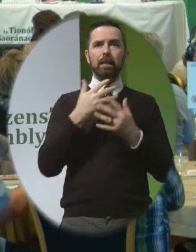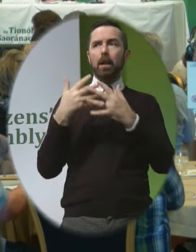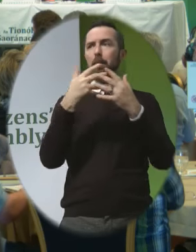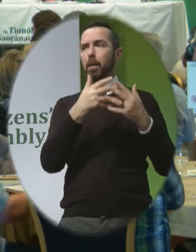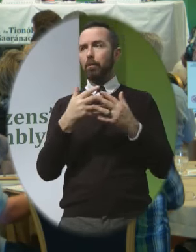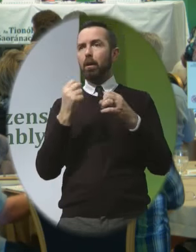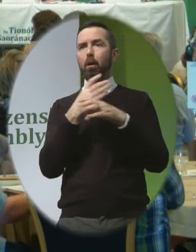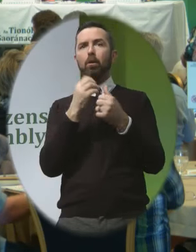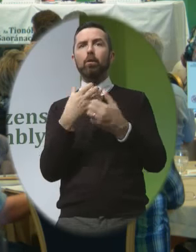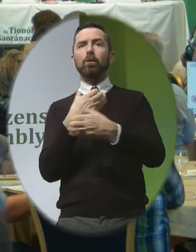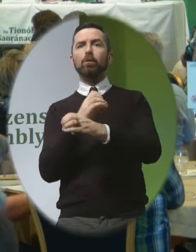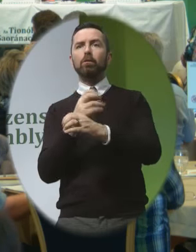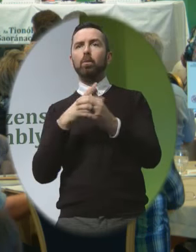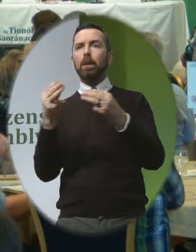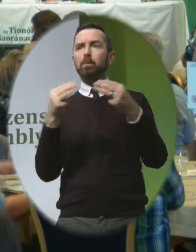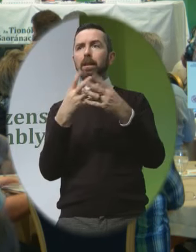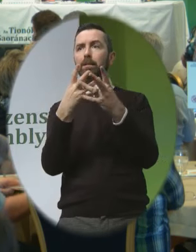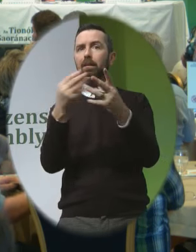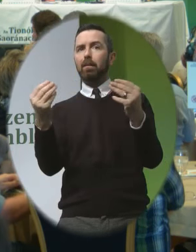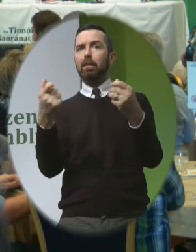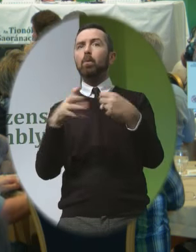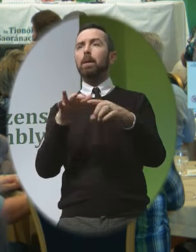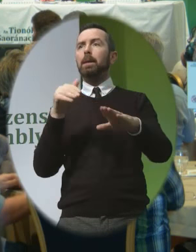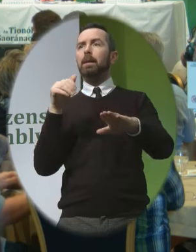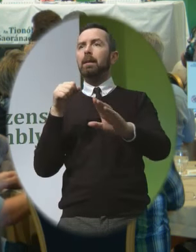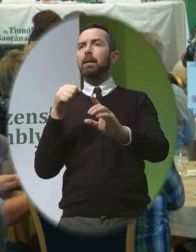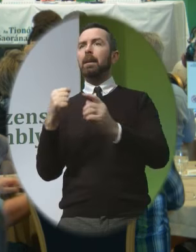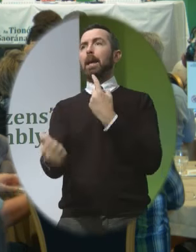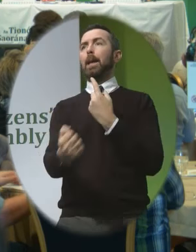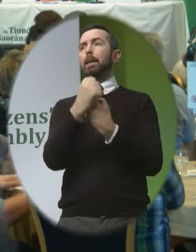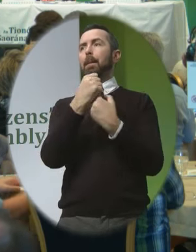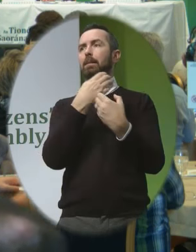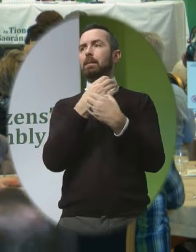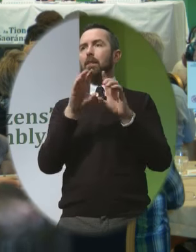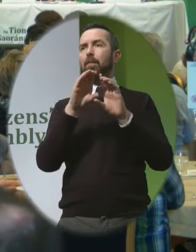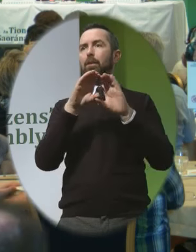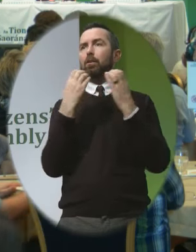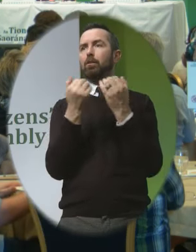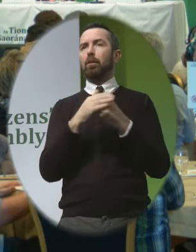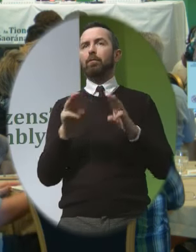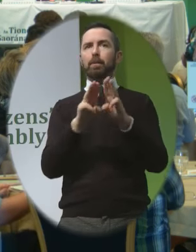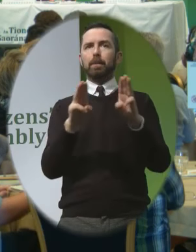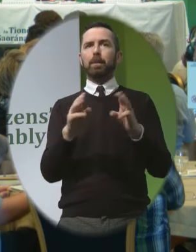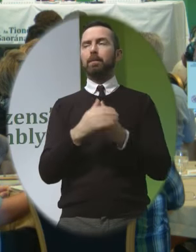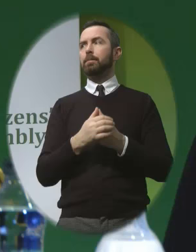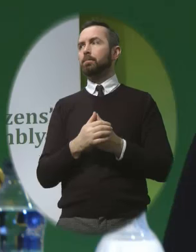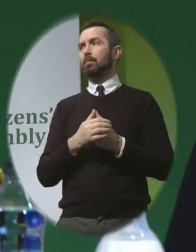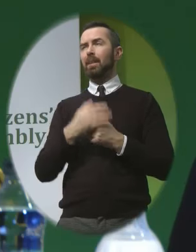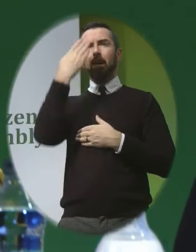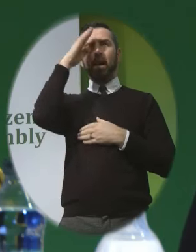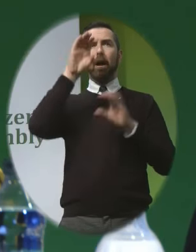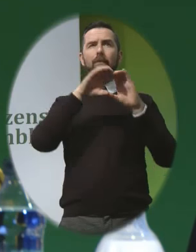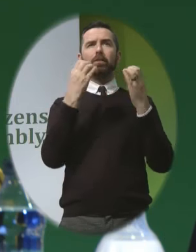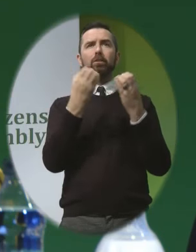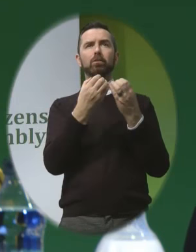When protection is withdrawn, it impacts the culture I mean, when I sort of think what's so different about Irish culture now